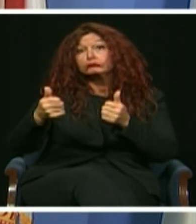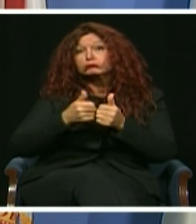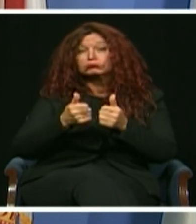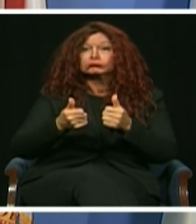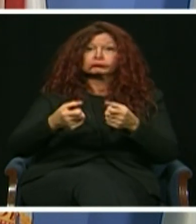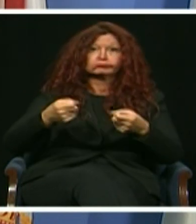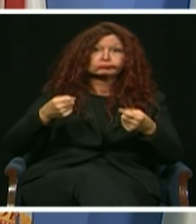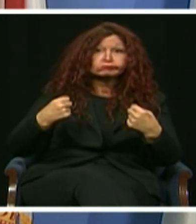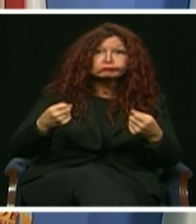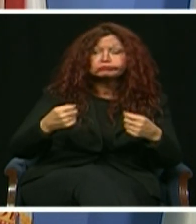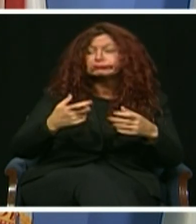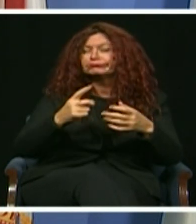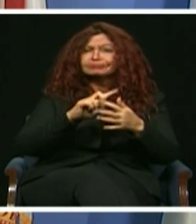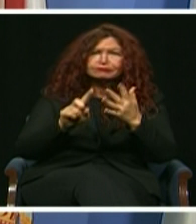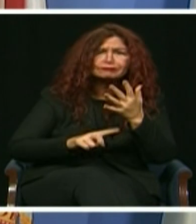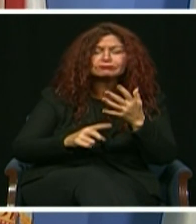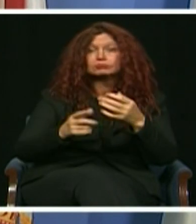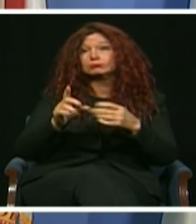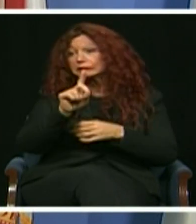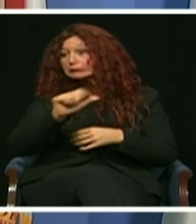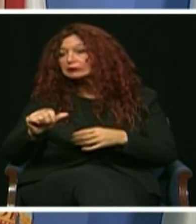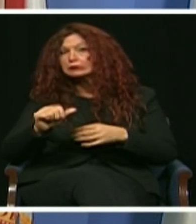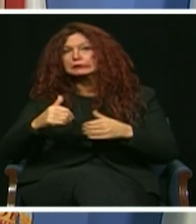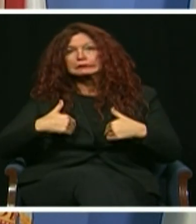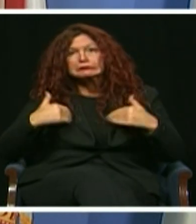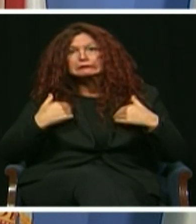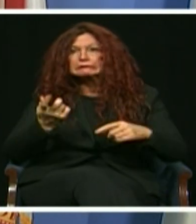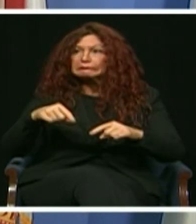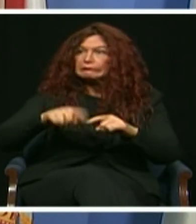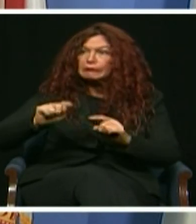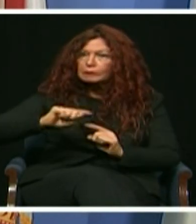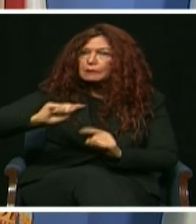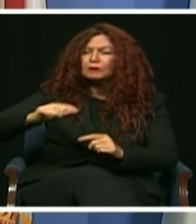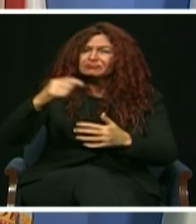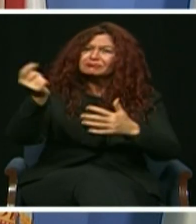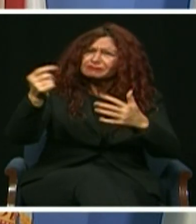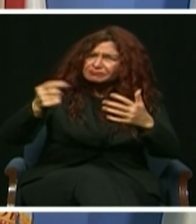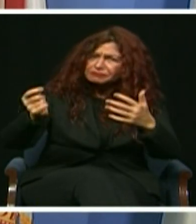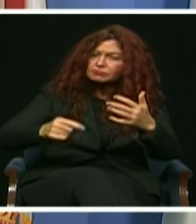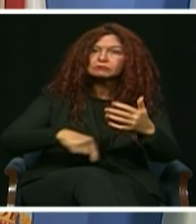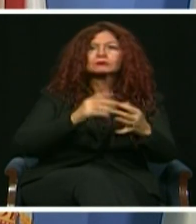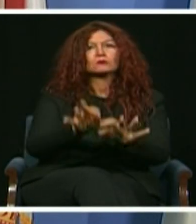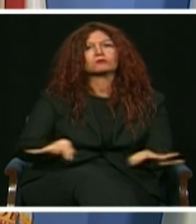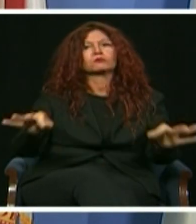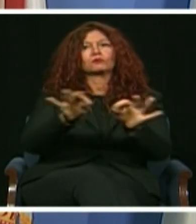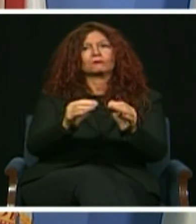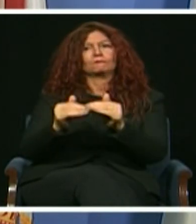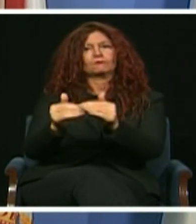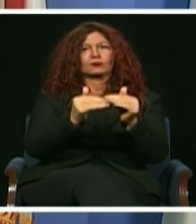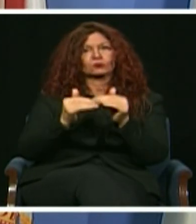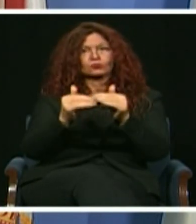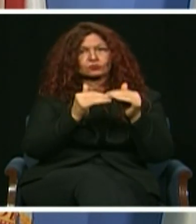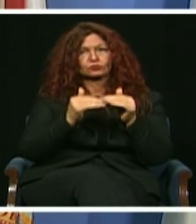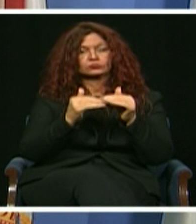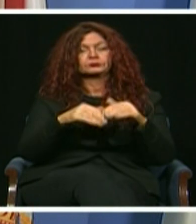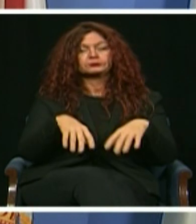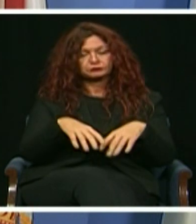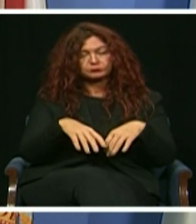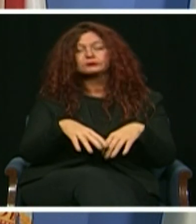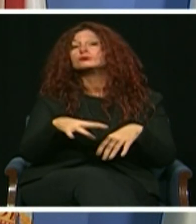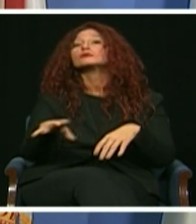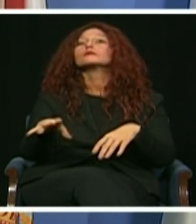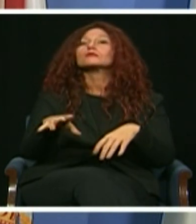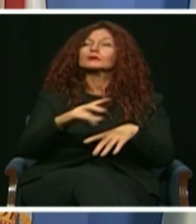worked to overcome barriers of trust and credibility with the vaccine by investing in a messaging campaign to reach directly into